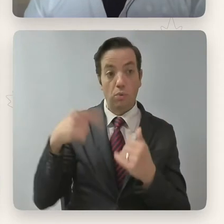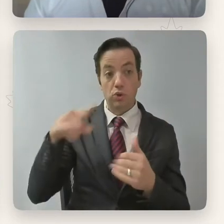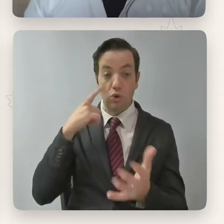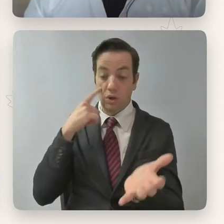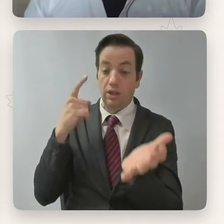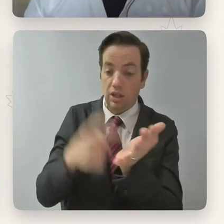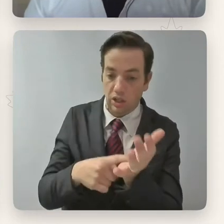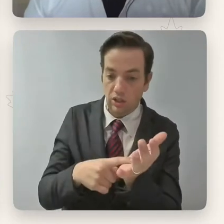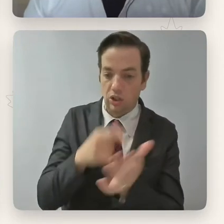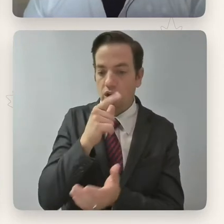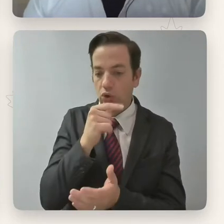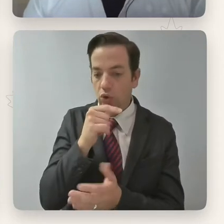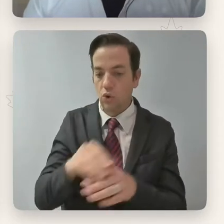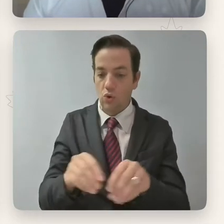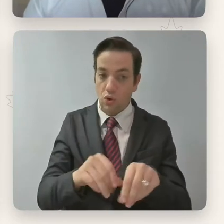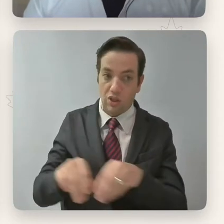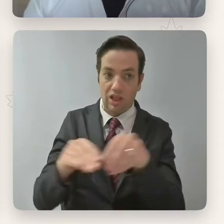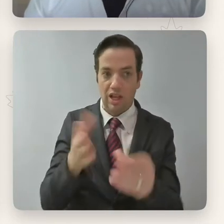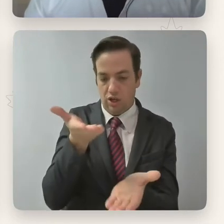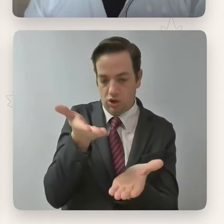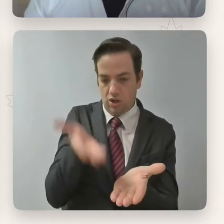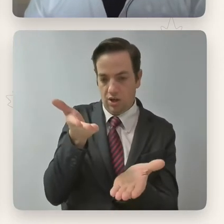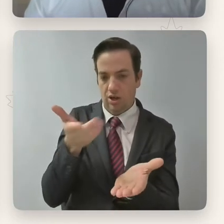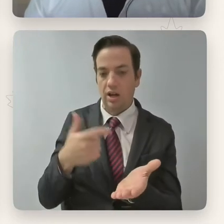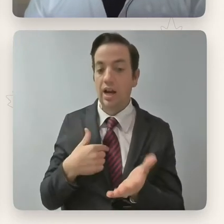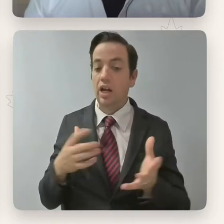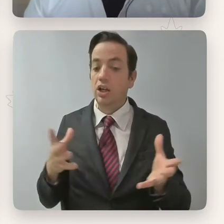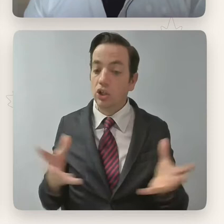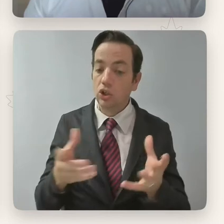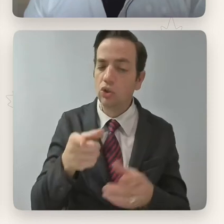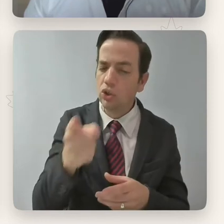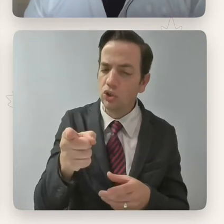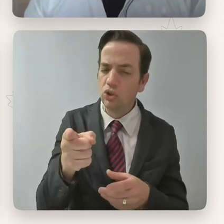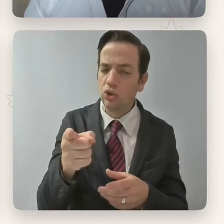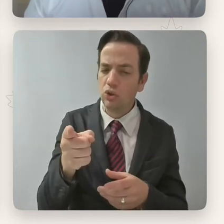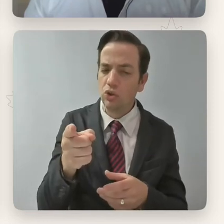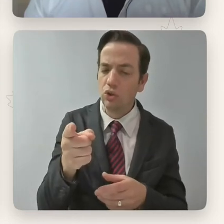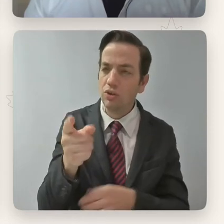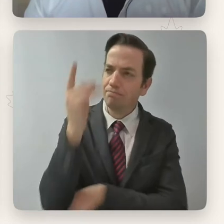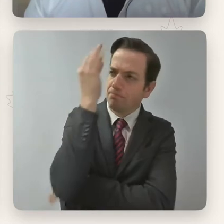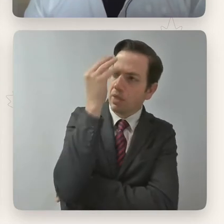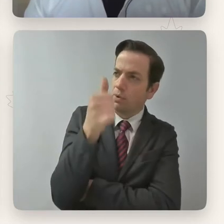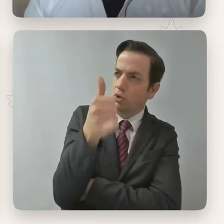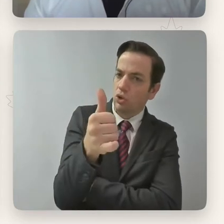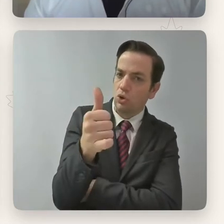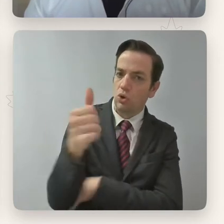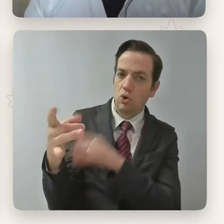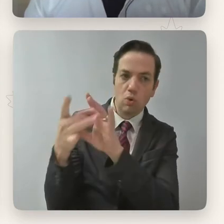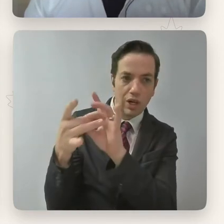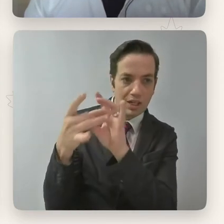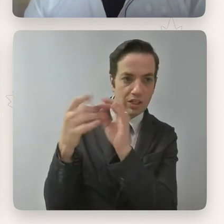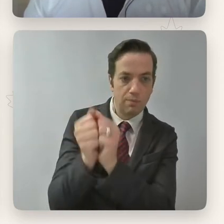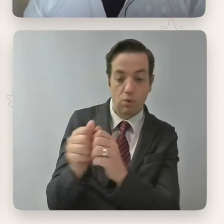So whatever path has brought you to the land that you are currently on, I encourage you to reflect on your relationship to it today, as well as to reflect on how